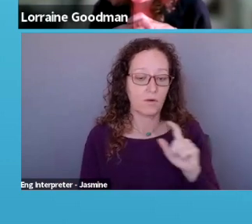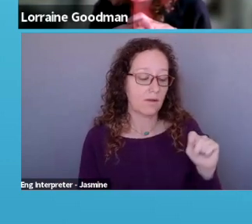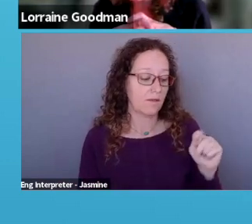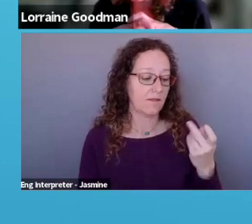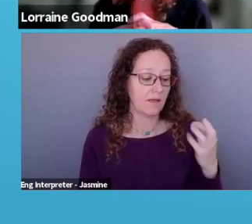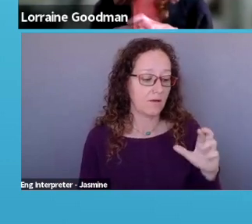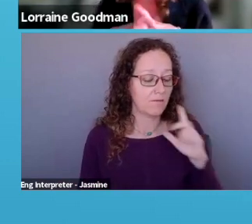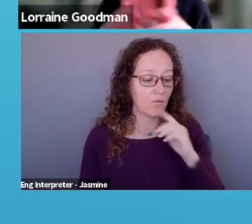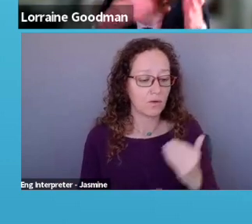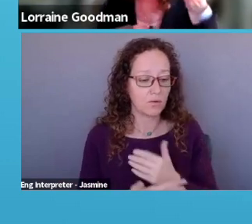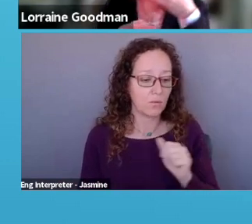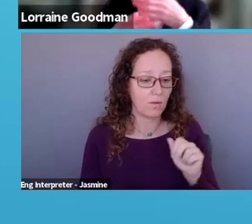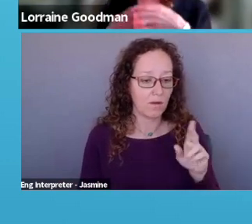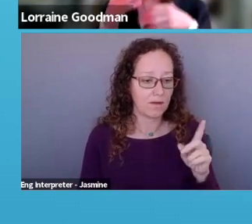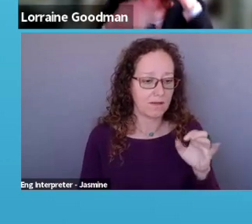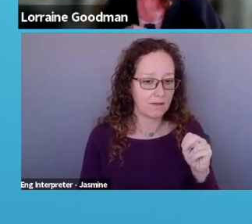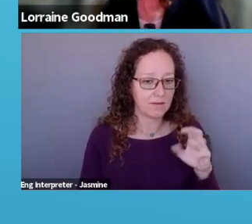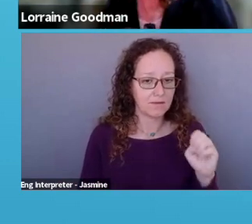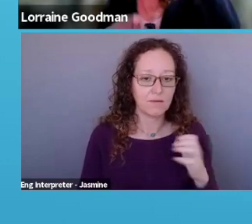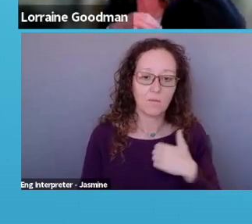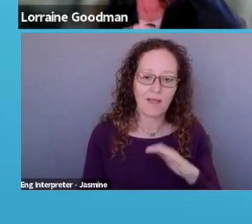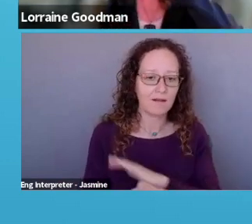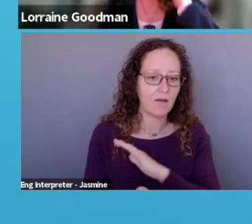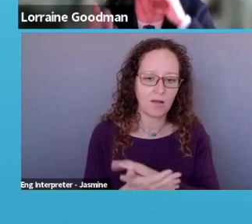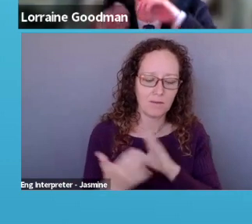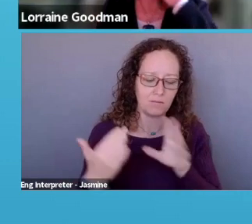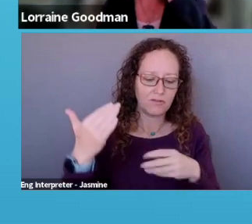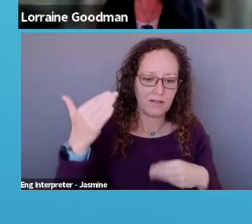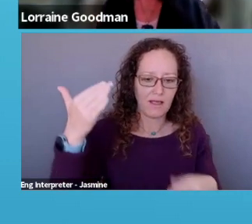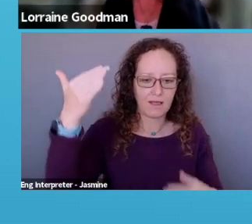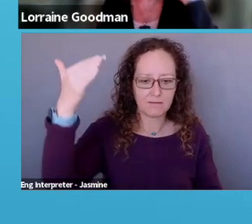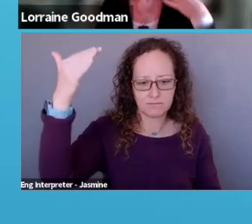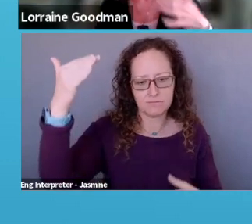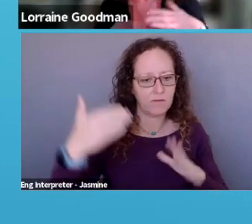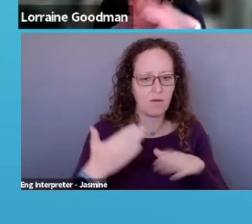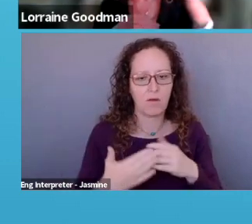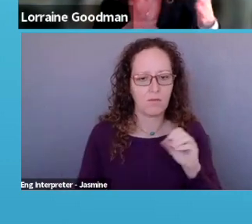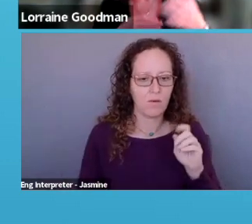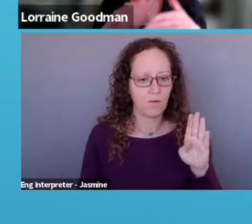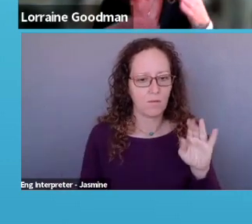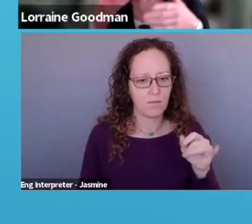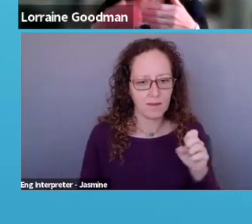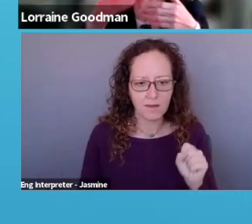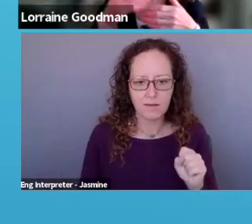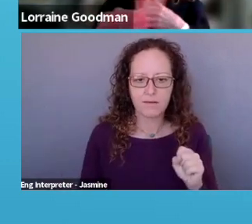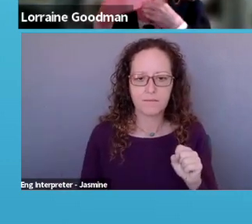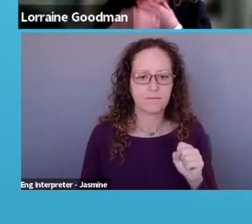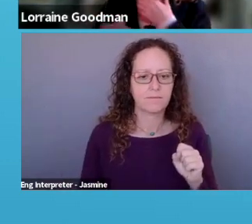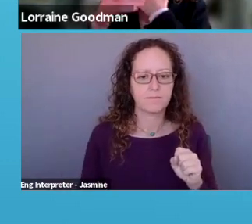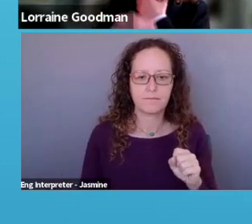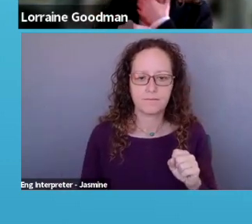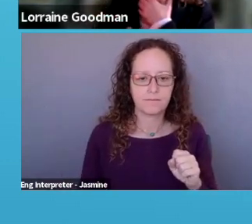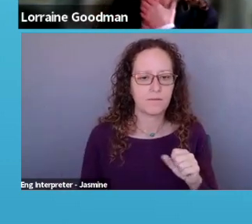document that had all that, like the OBs and whatever awards that were, uh, you know, and we just